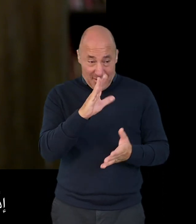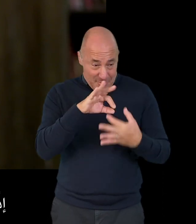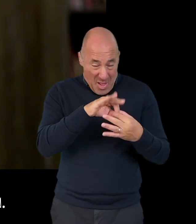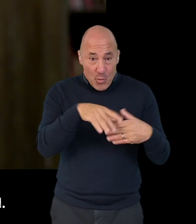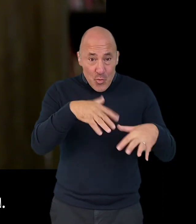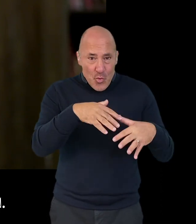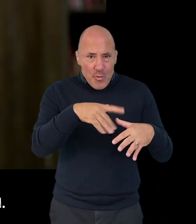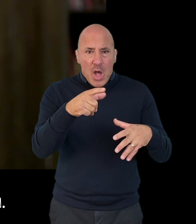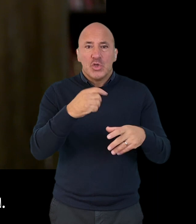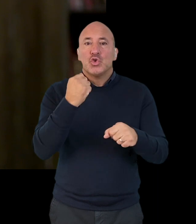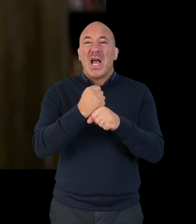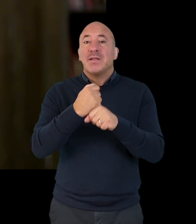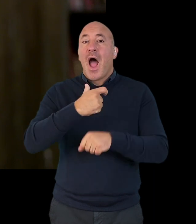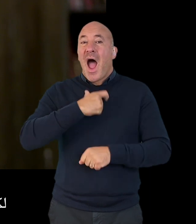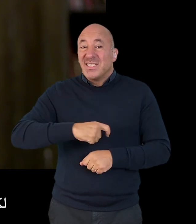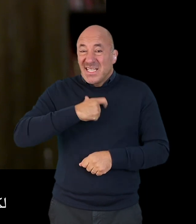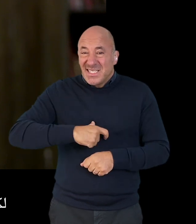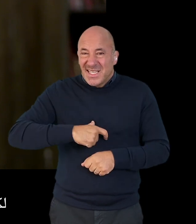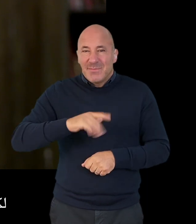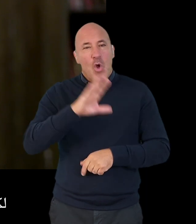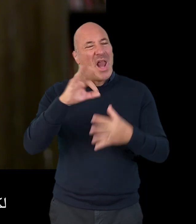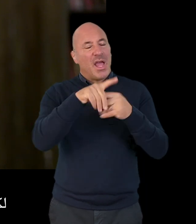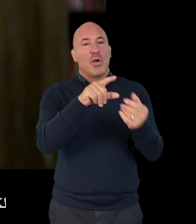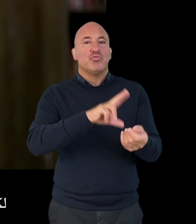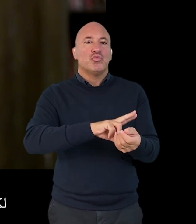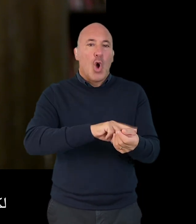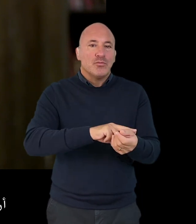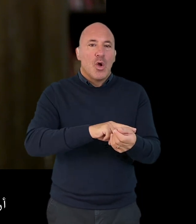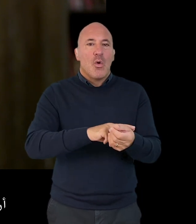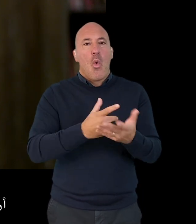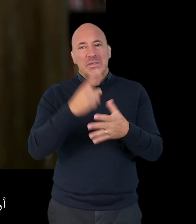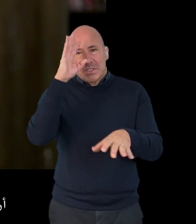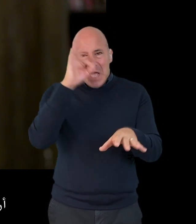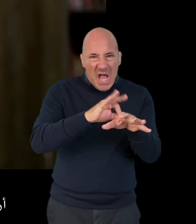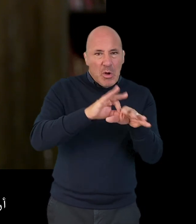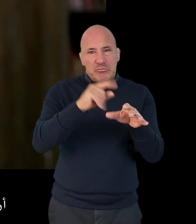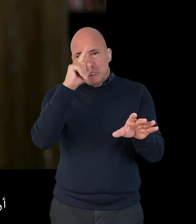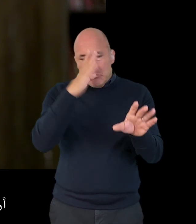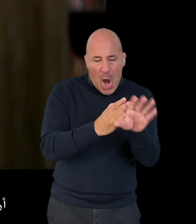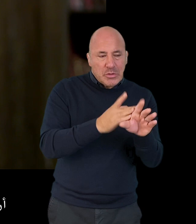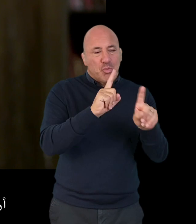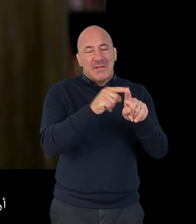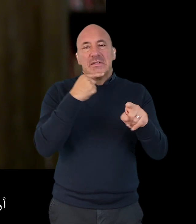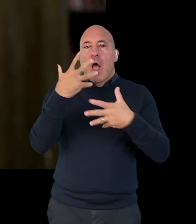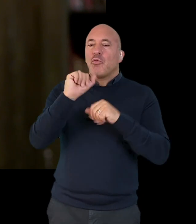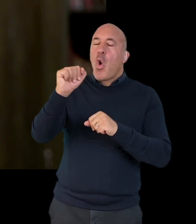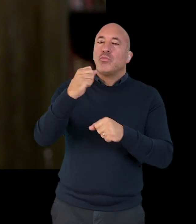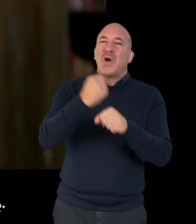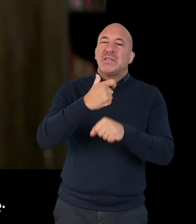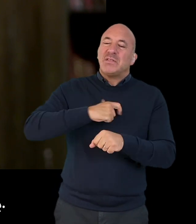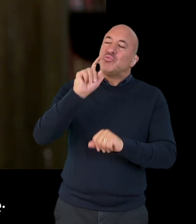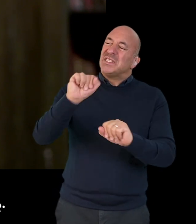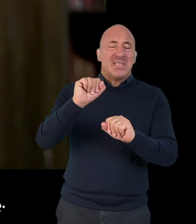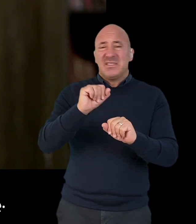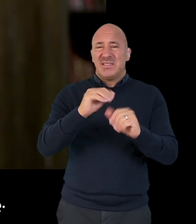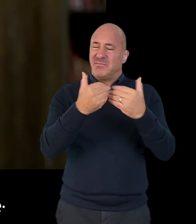evidence that's relevant. But gender identity is not about having a doctor or a psychiatrist say